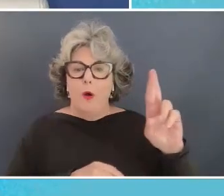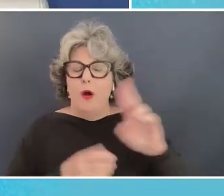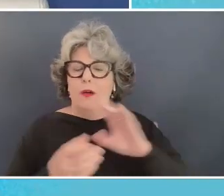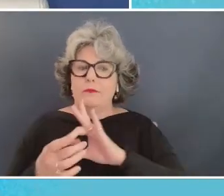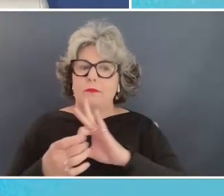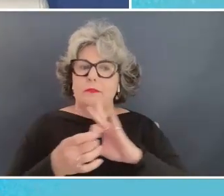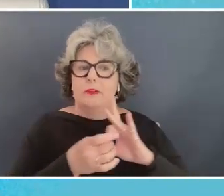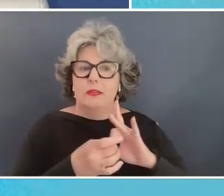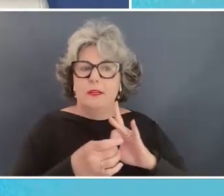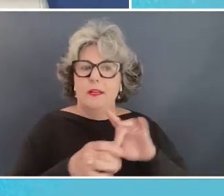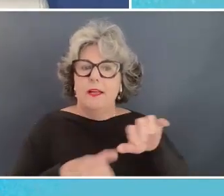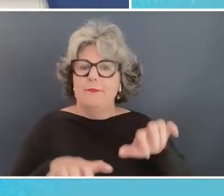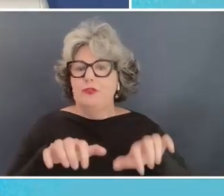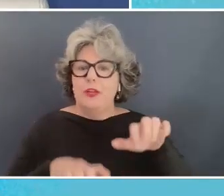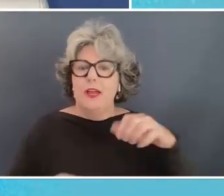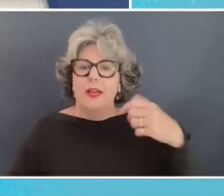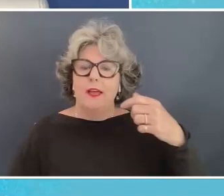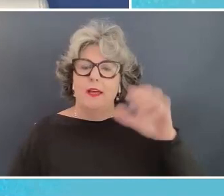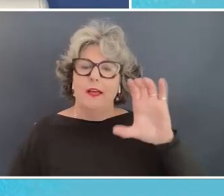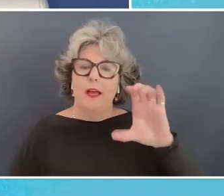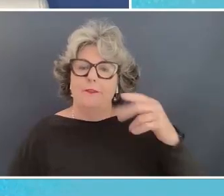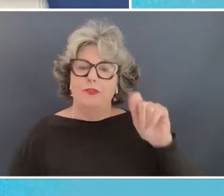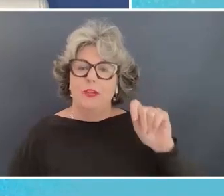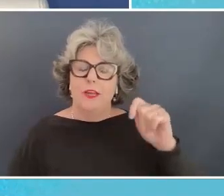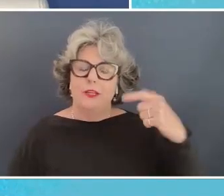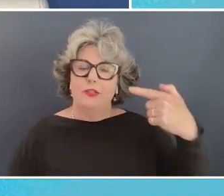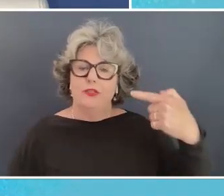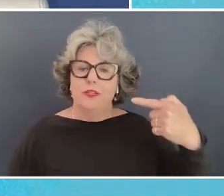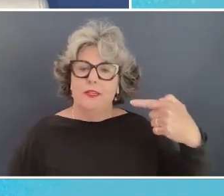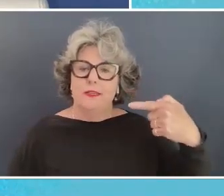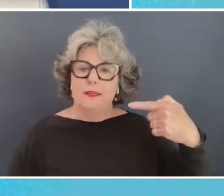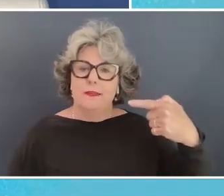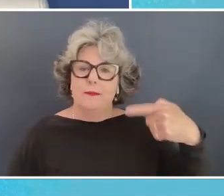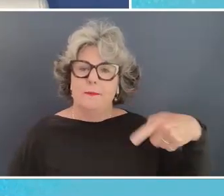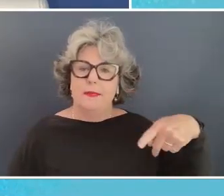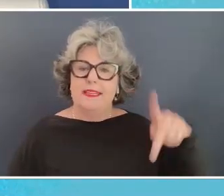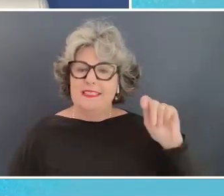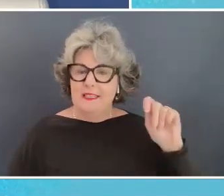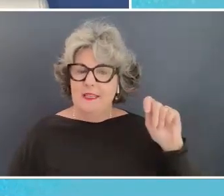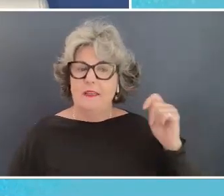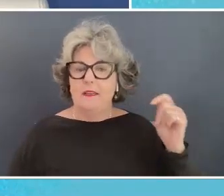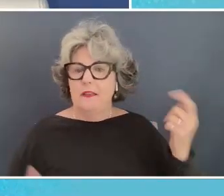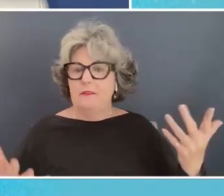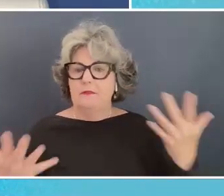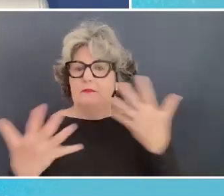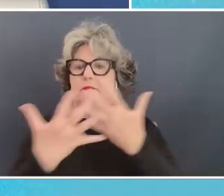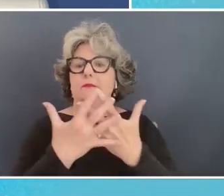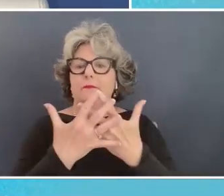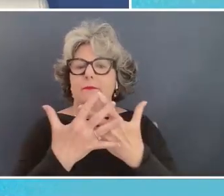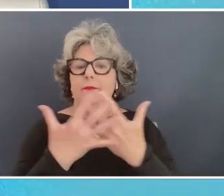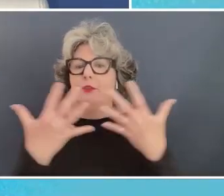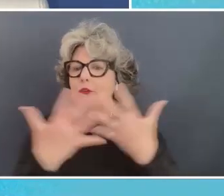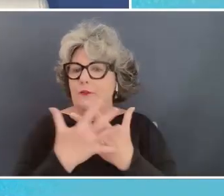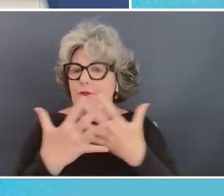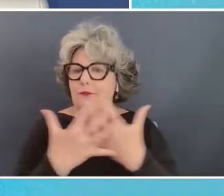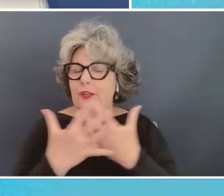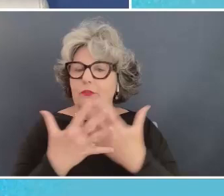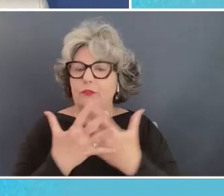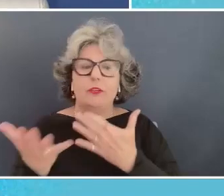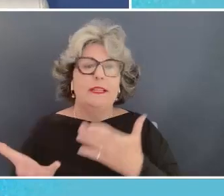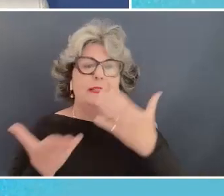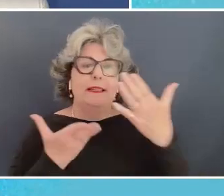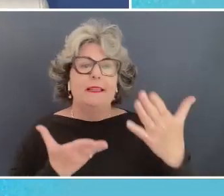gpt has specific filters that are layered on top of it to filter out any delivery of um